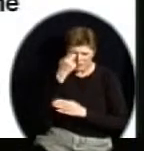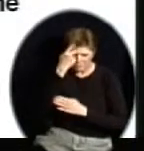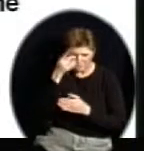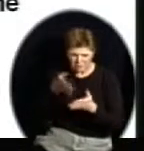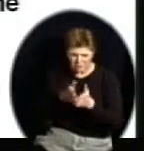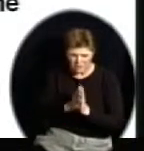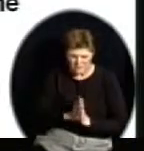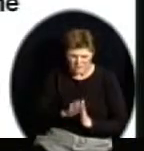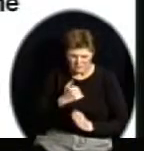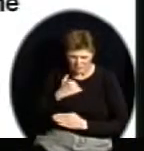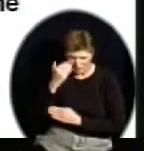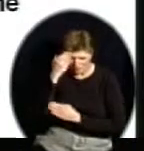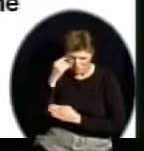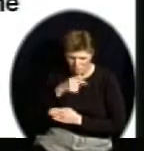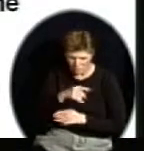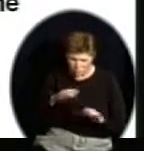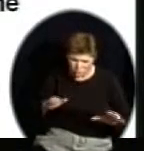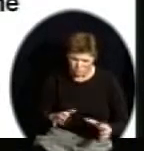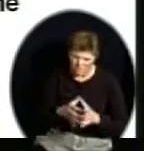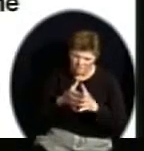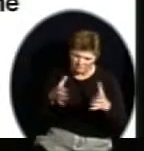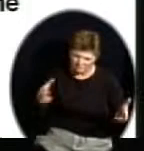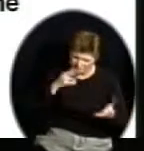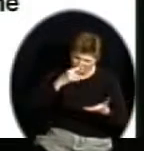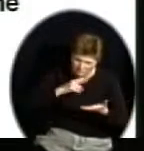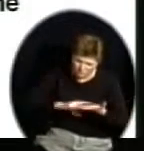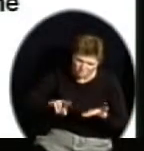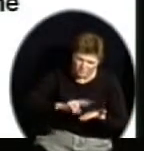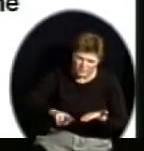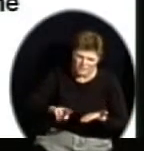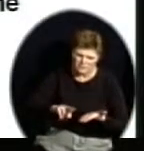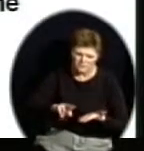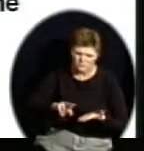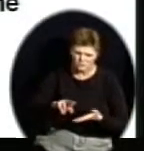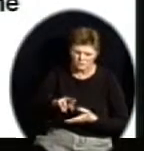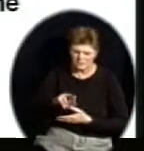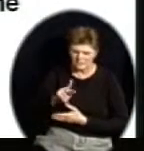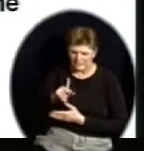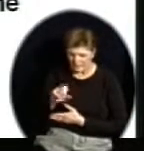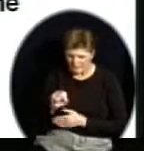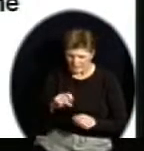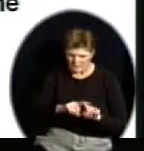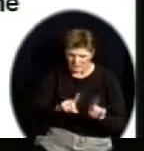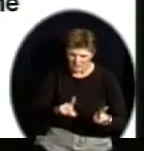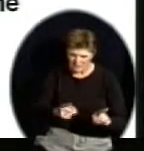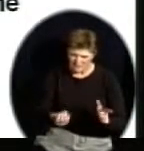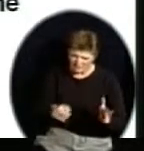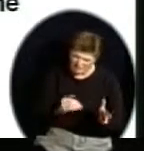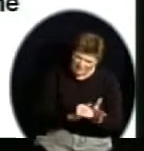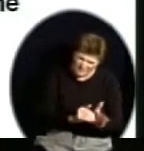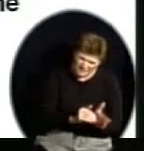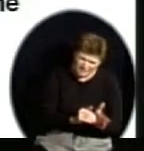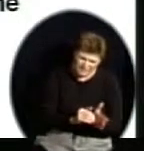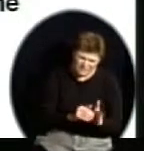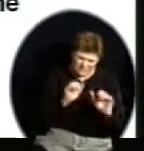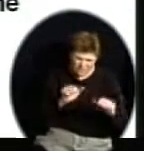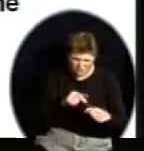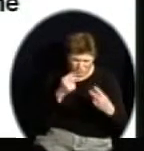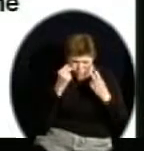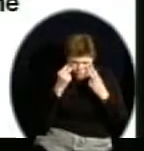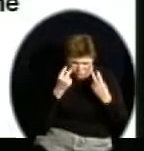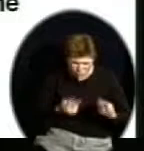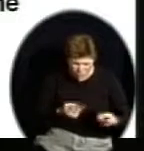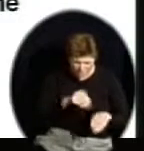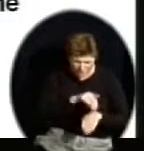a lot of research on No Child Left Behind the Kansas Assessment Program, but, again, asking us to take another look at that as a State